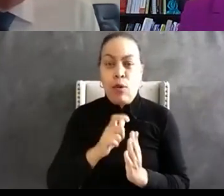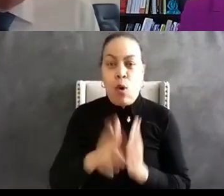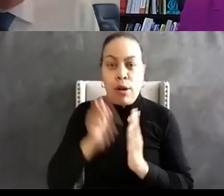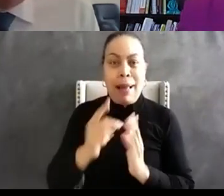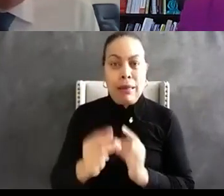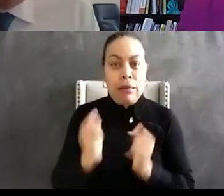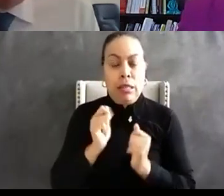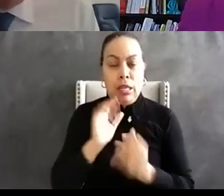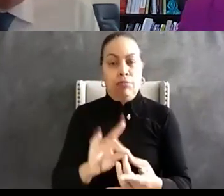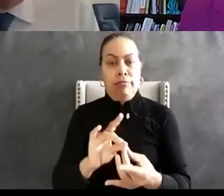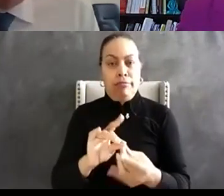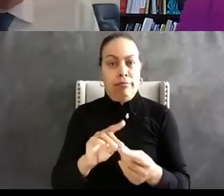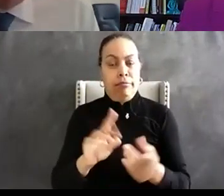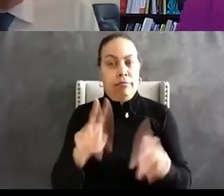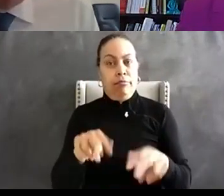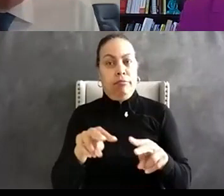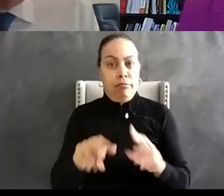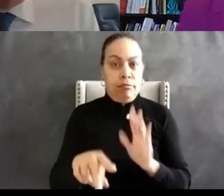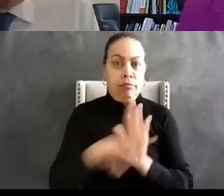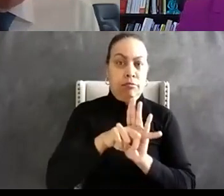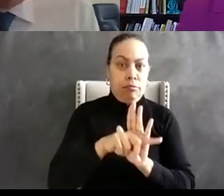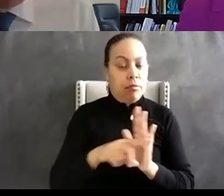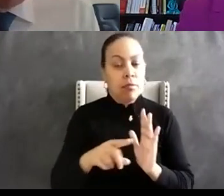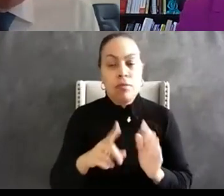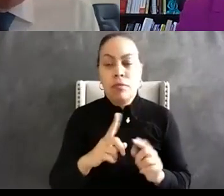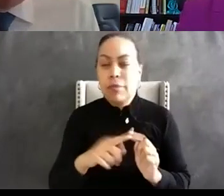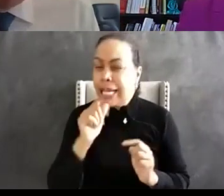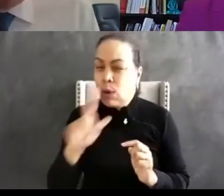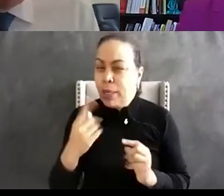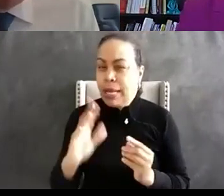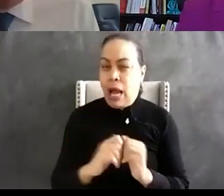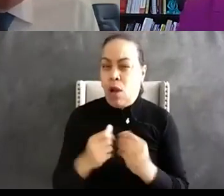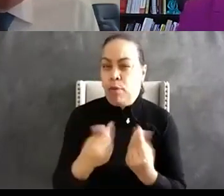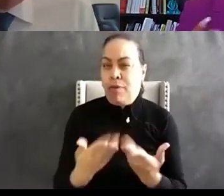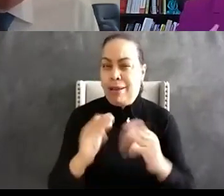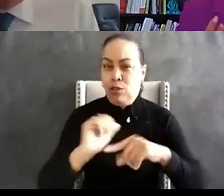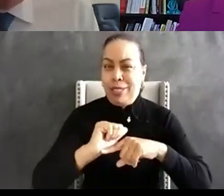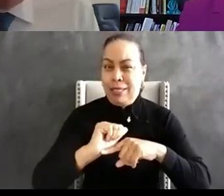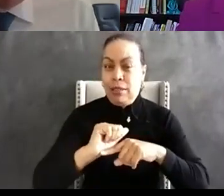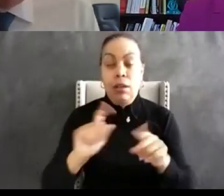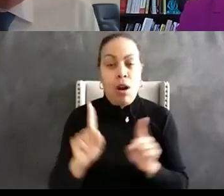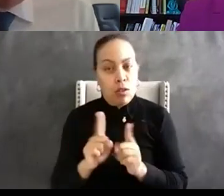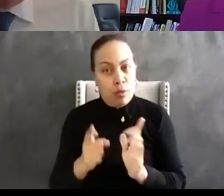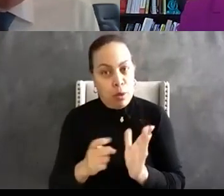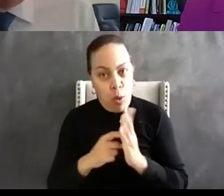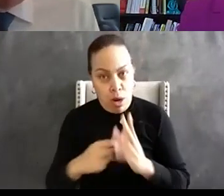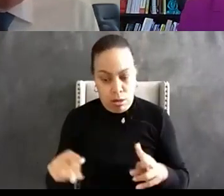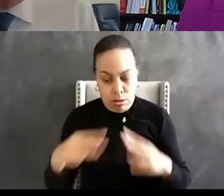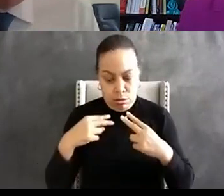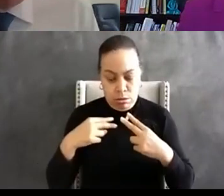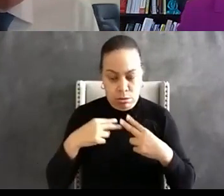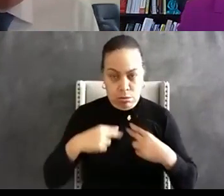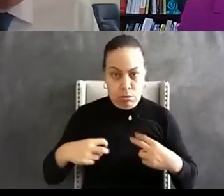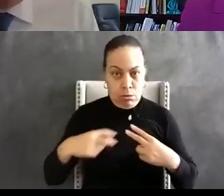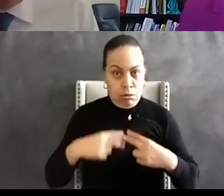but again it goes about it's not just about delivery um it is about some self-reflective things that have to happen with each